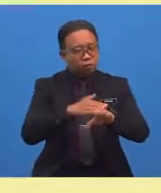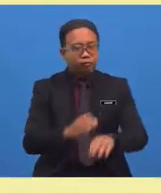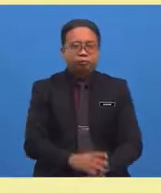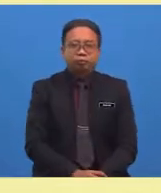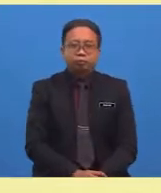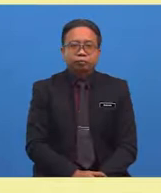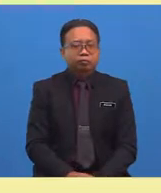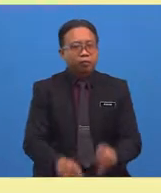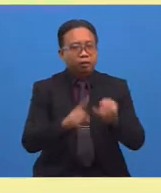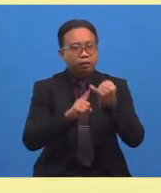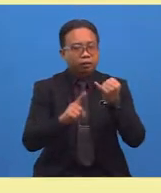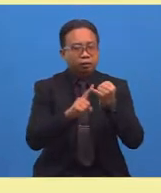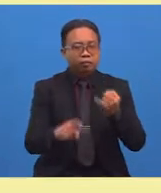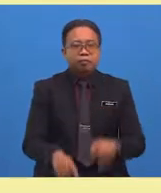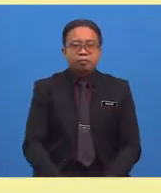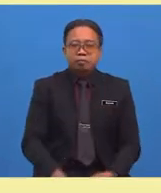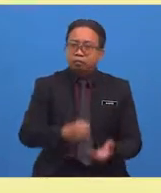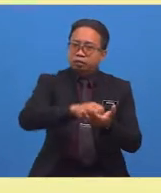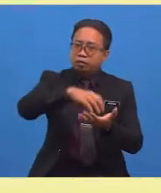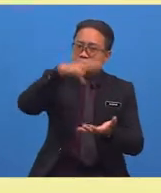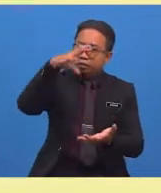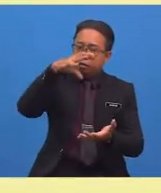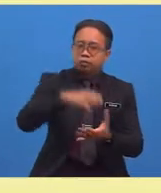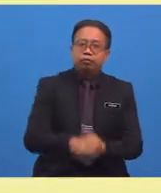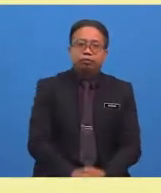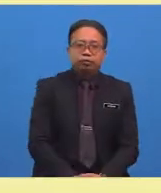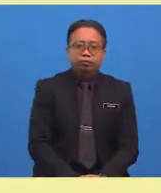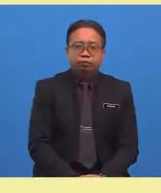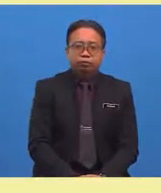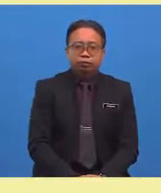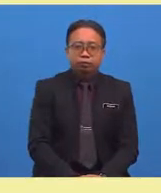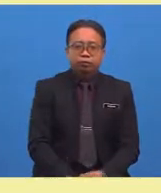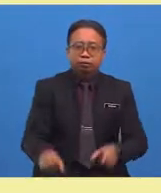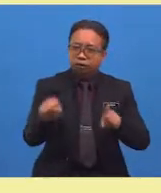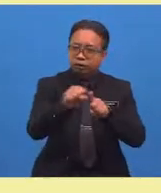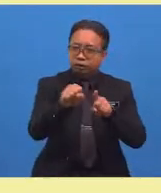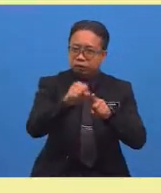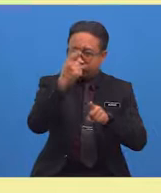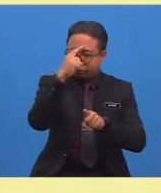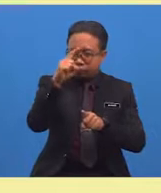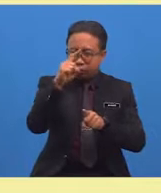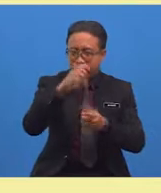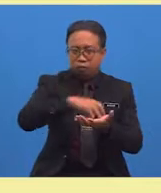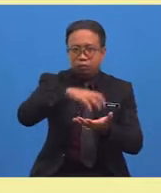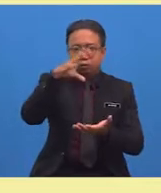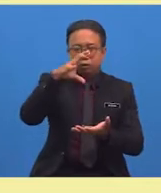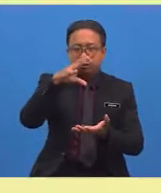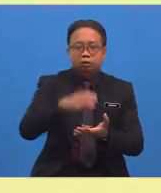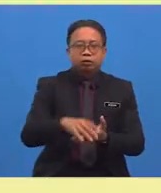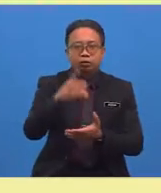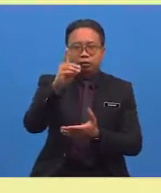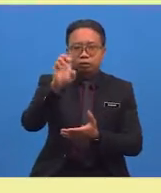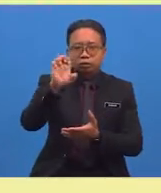And lastly, it was expensive. The synonym for expensive is dear. The